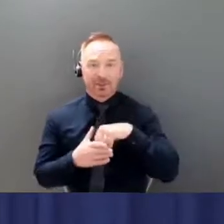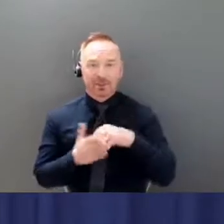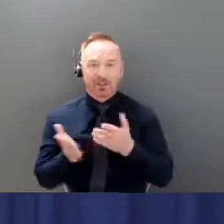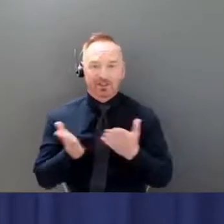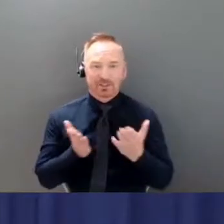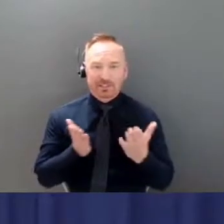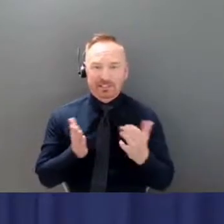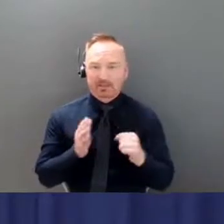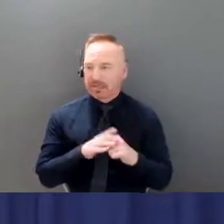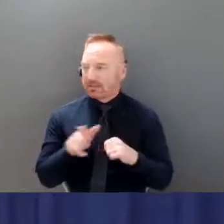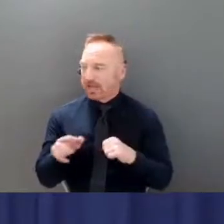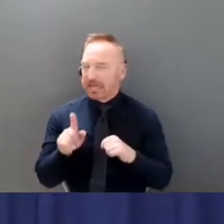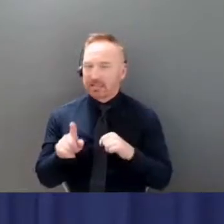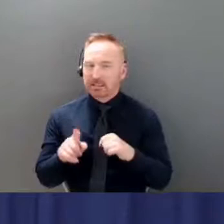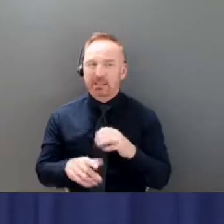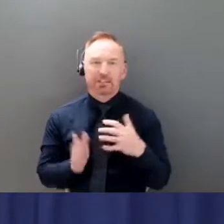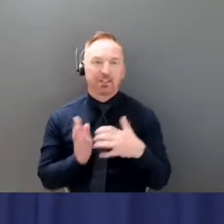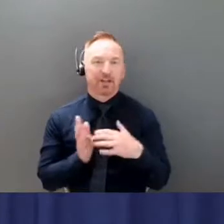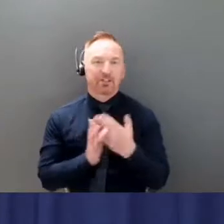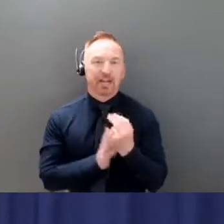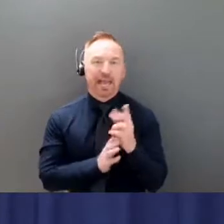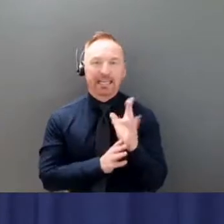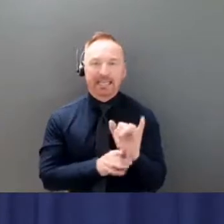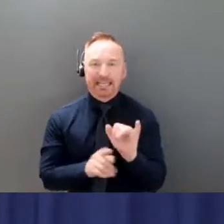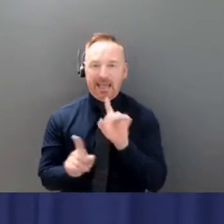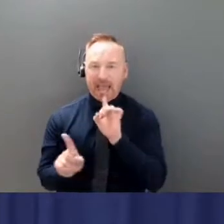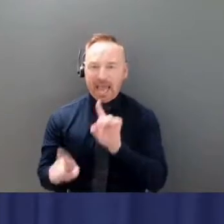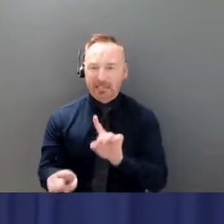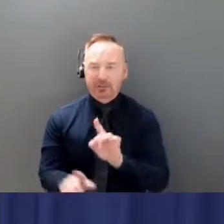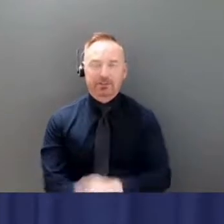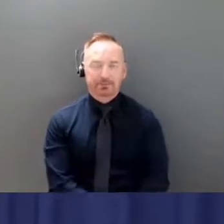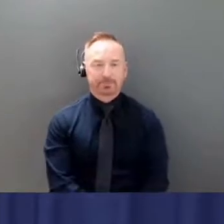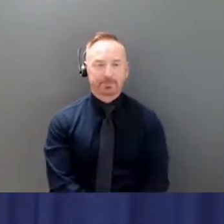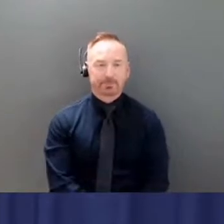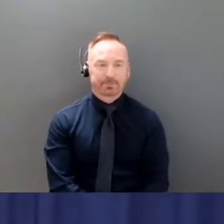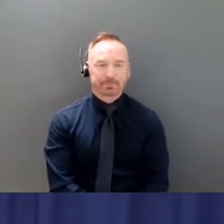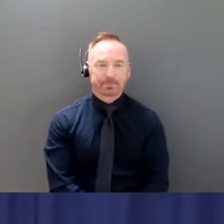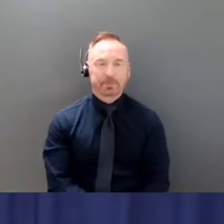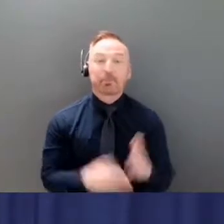have been answered by Dr. Hanley. I'm happy to move on.